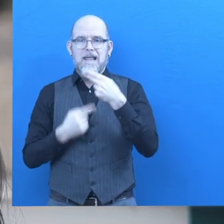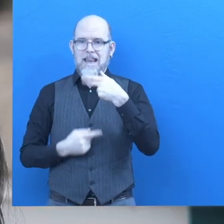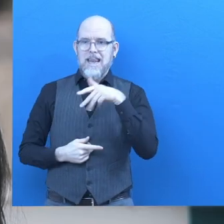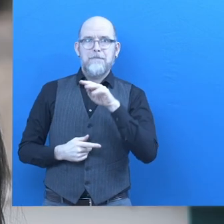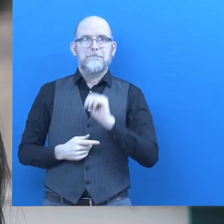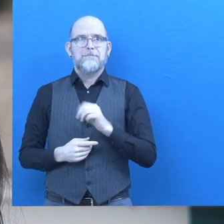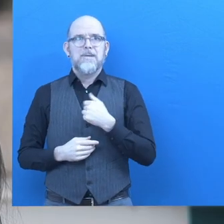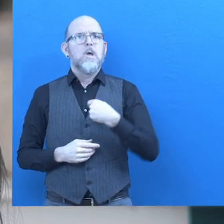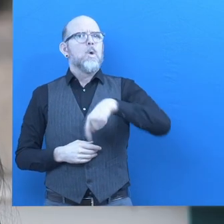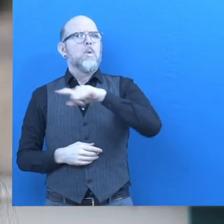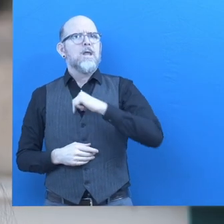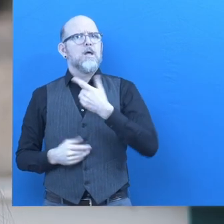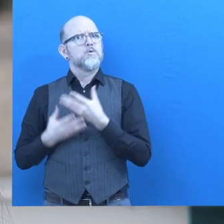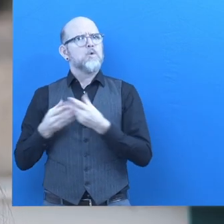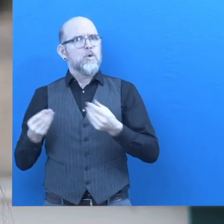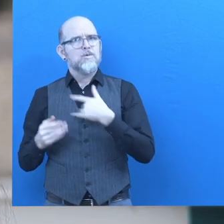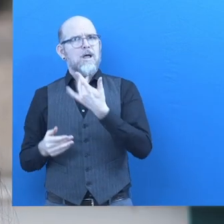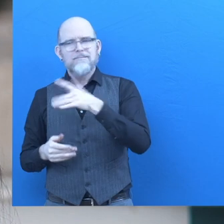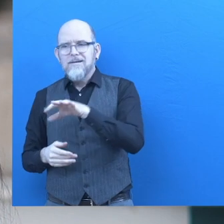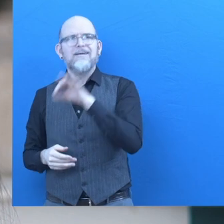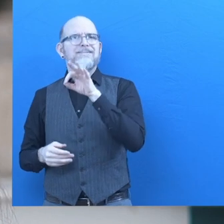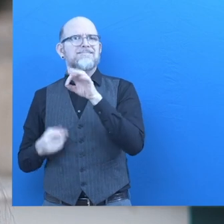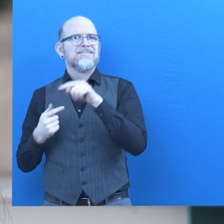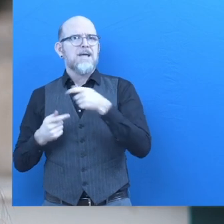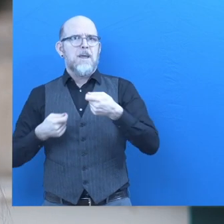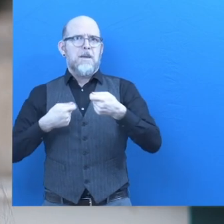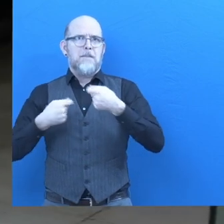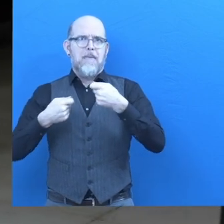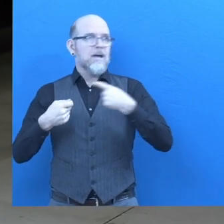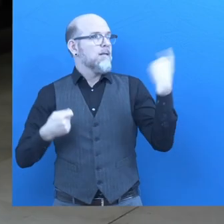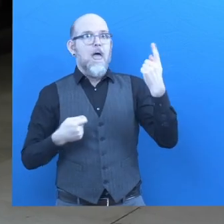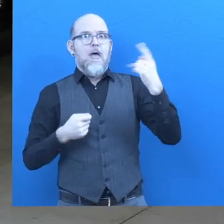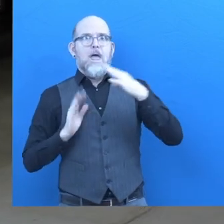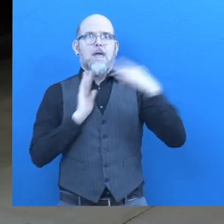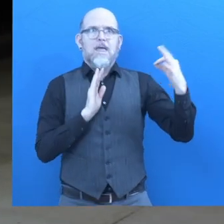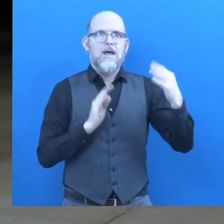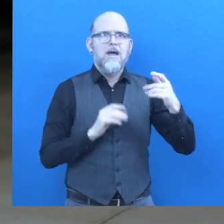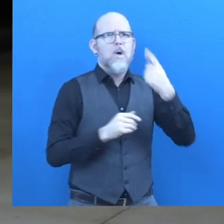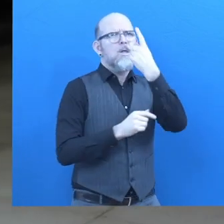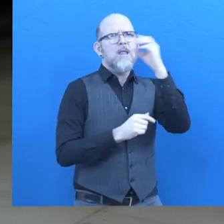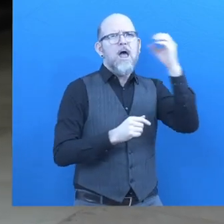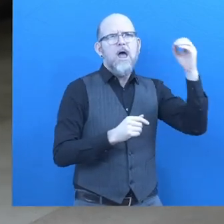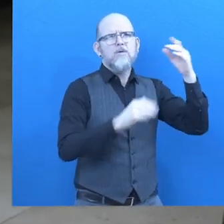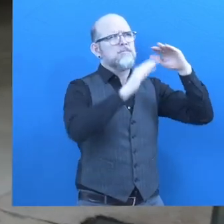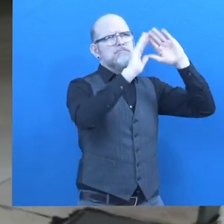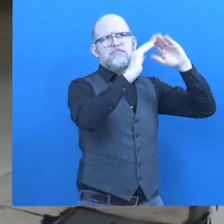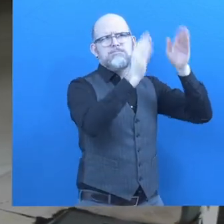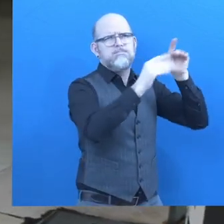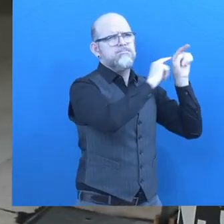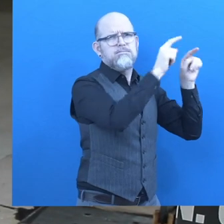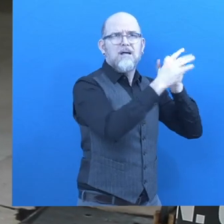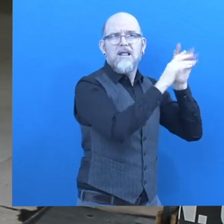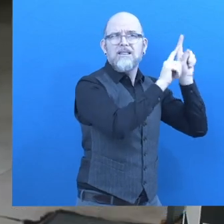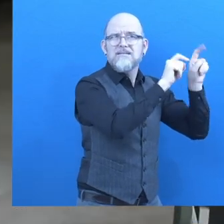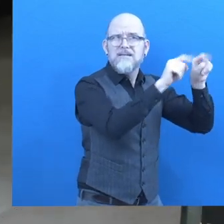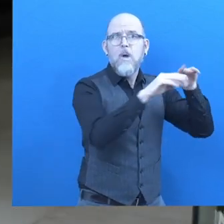We came with our solution because there is a lot of need in the market. There are thousands of buildings every day that needs to become